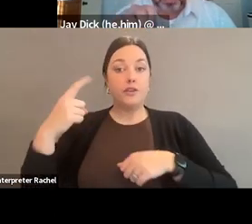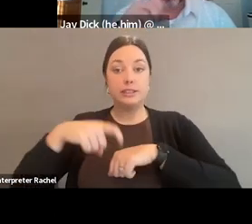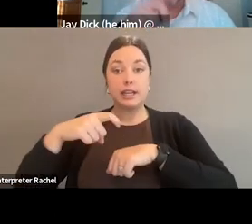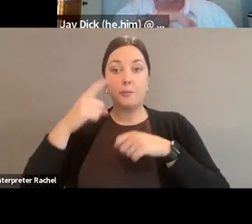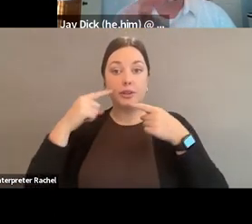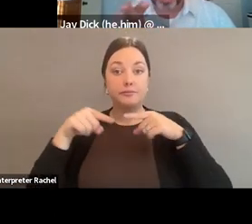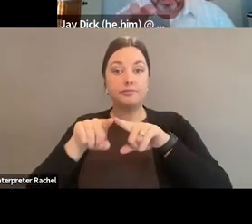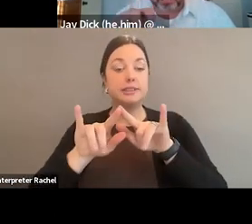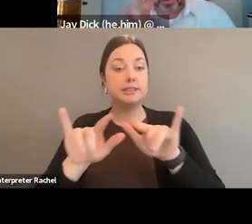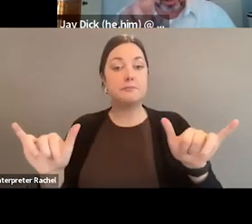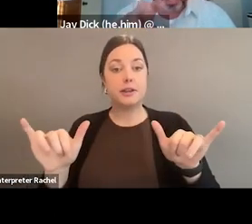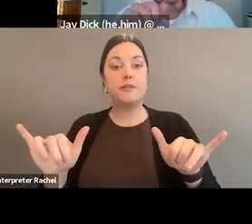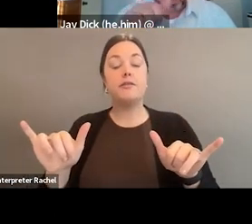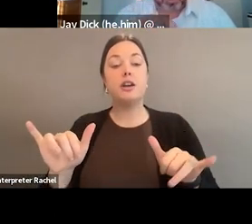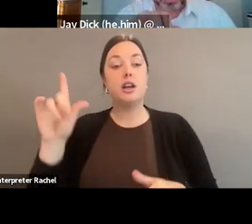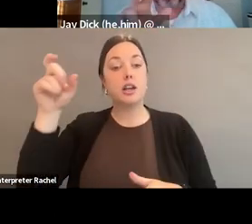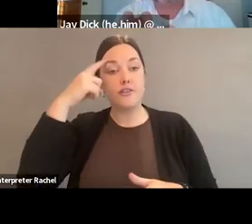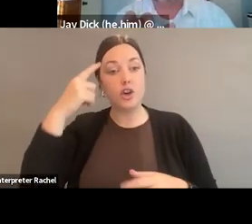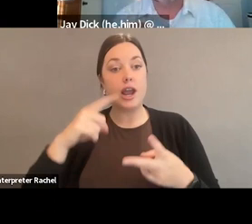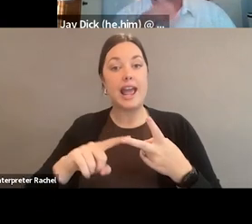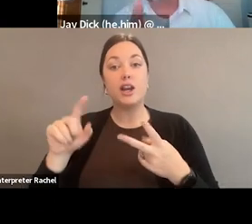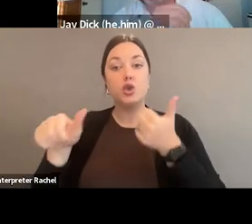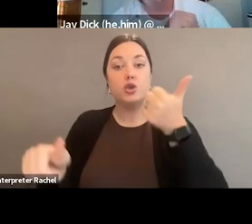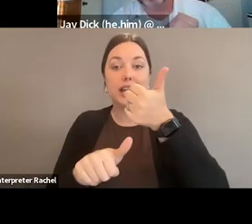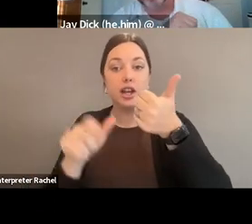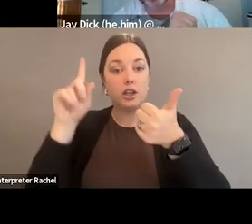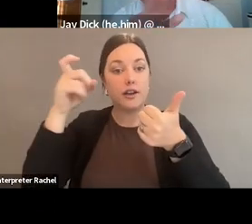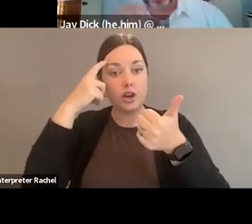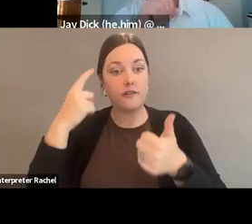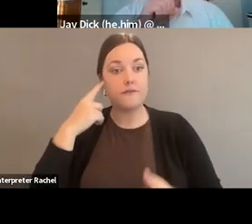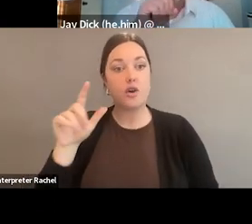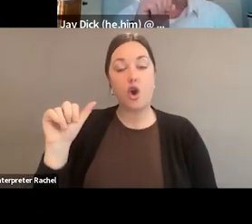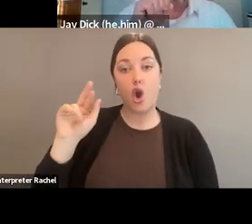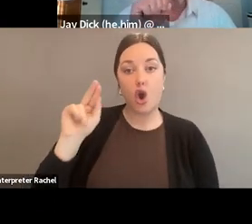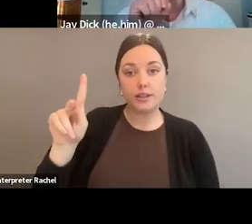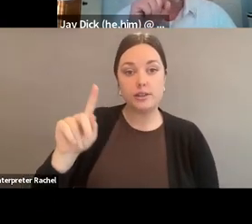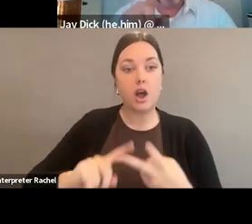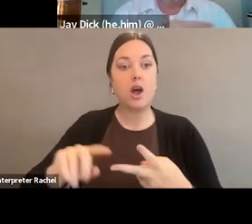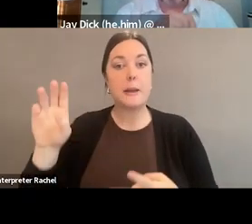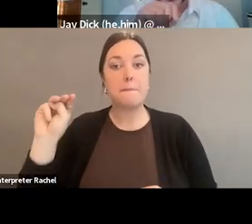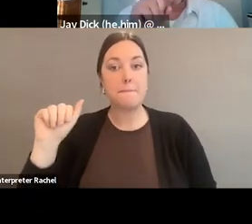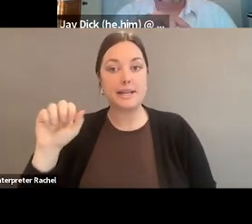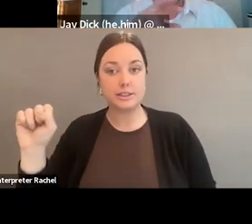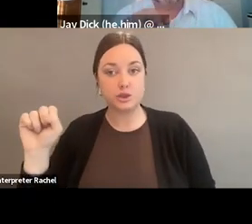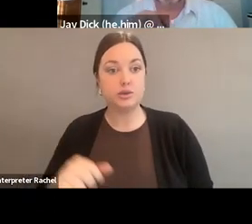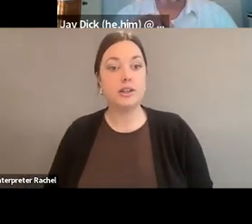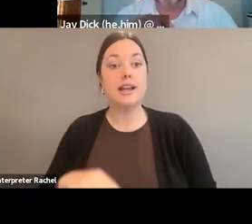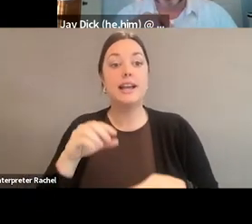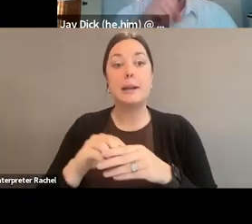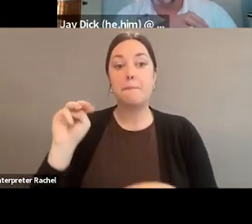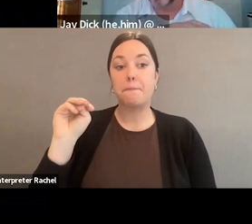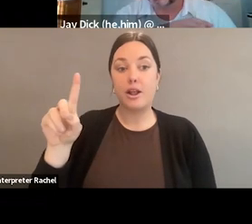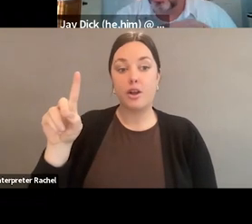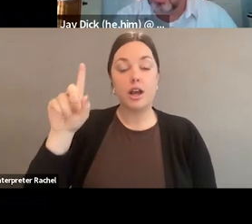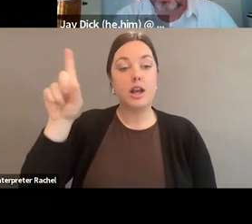as governor and lieutenant governor in two states, Arkansas and Massachusetts. Please forgive Maryland there. have a little typo there. But in Maryland, governor-elect Wes